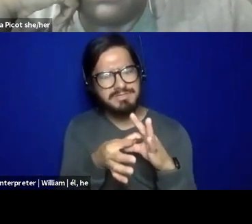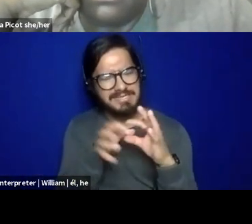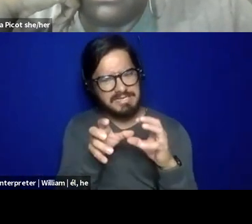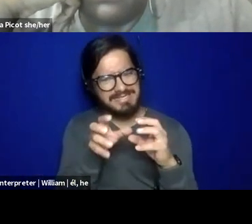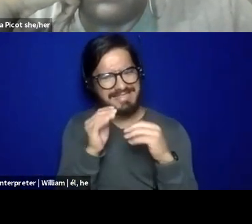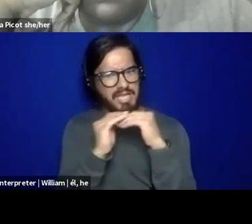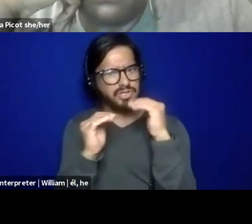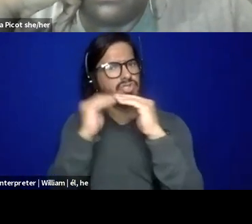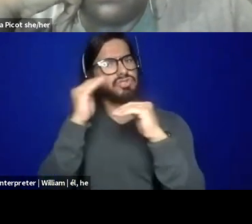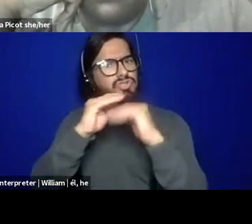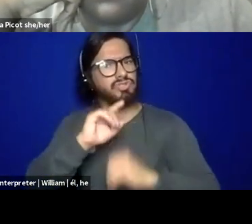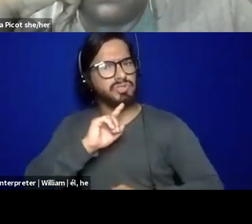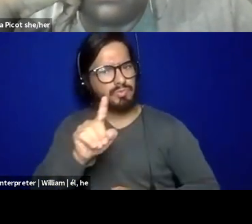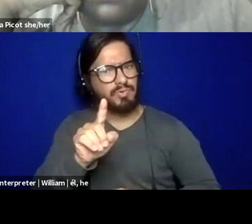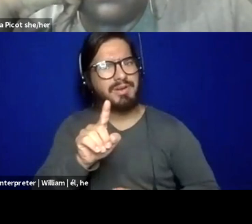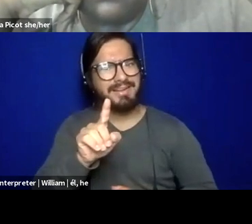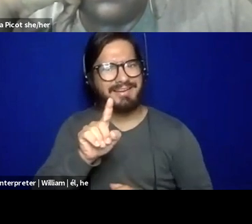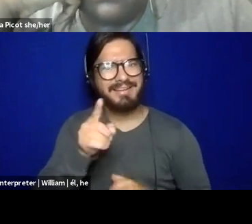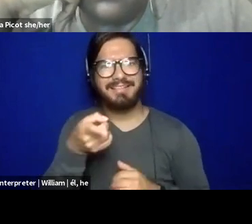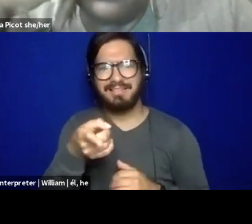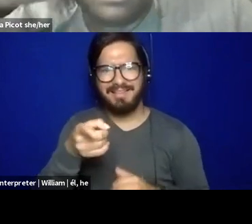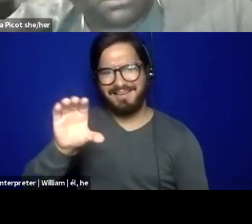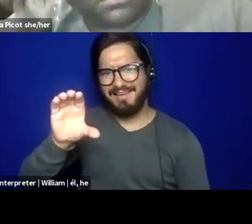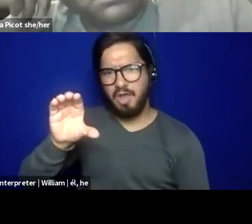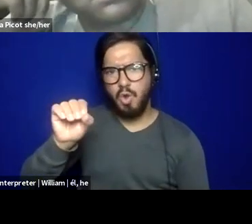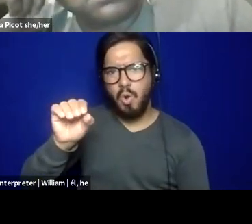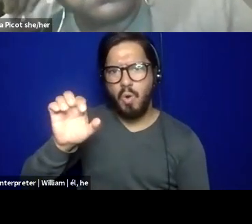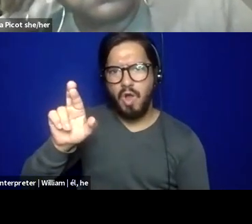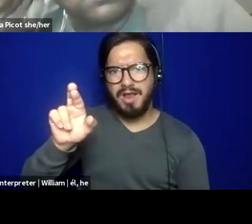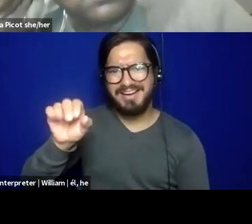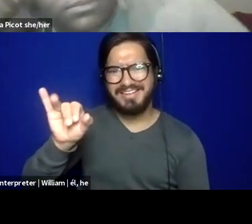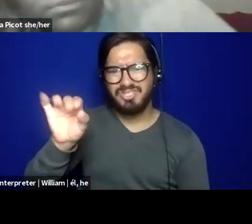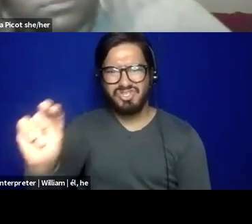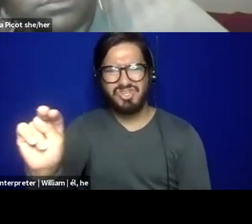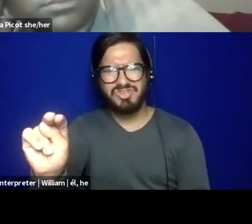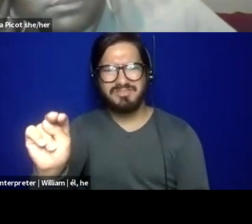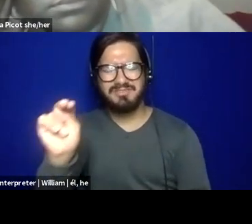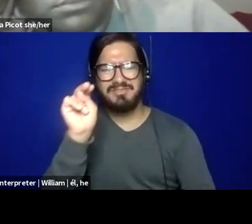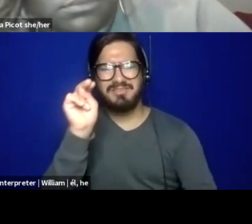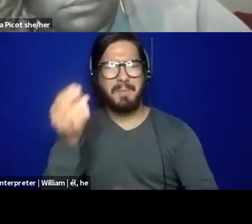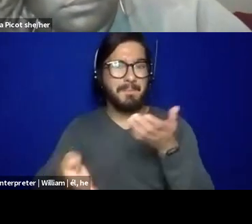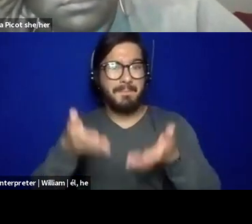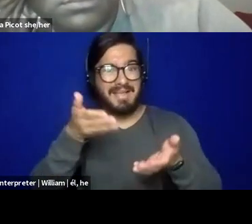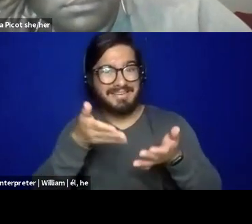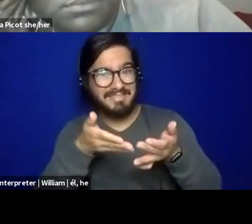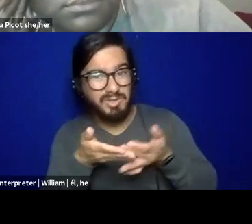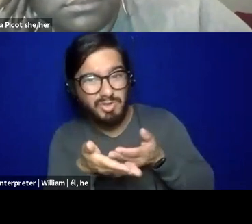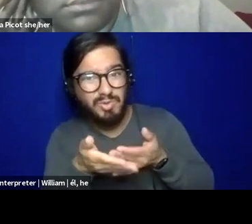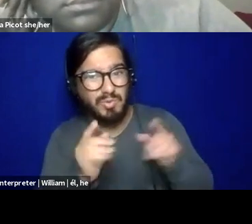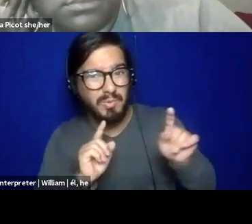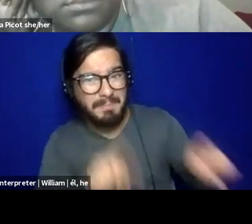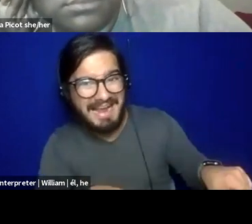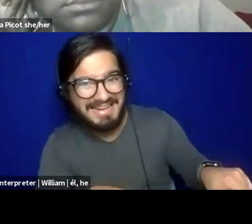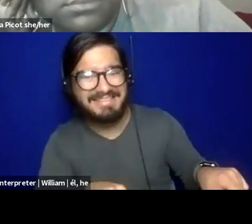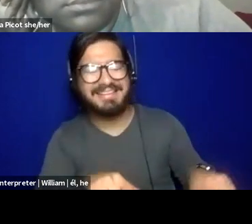we're actually inviting coercion, whether it's through some of the mandates, um, whether it's through